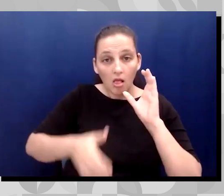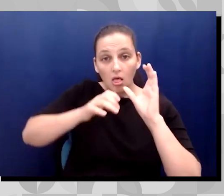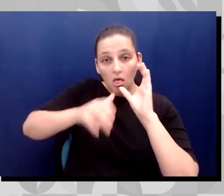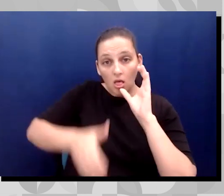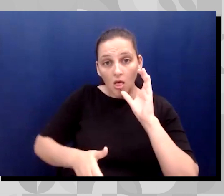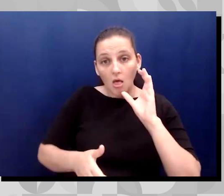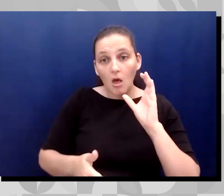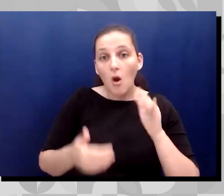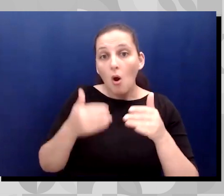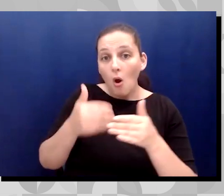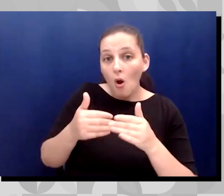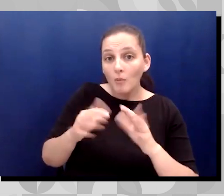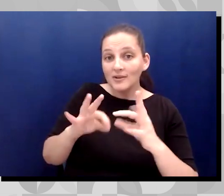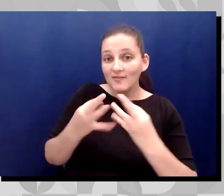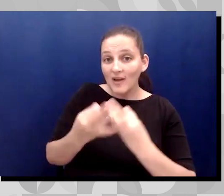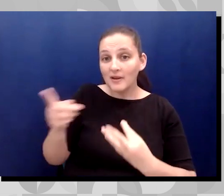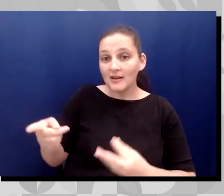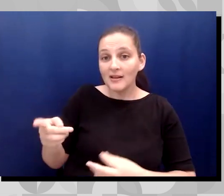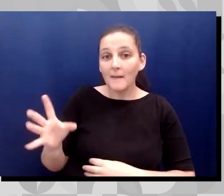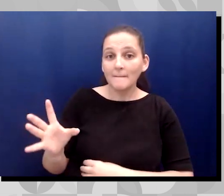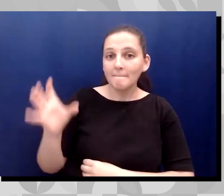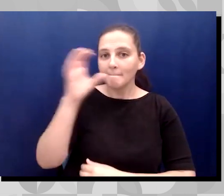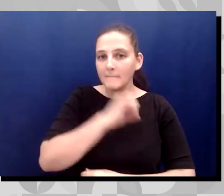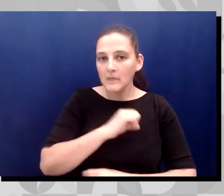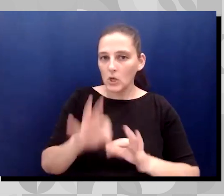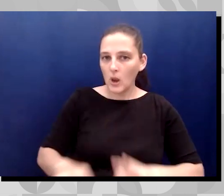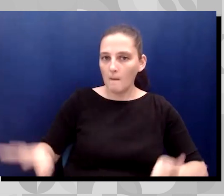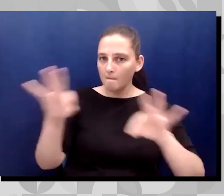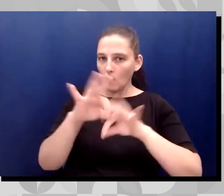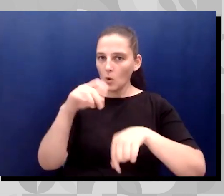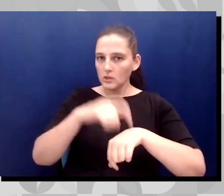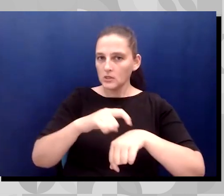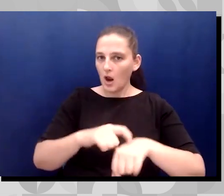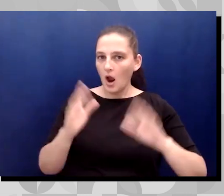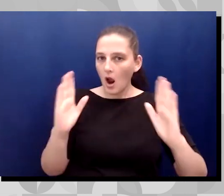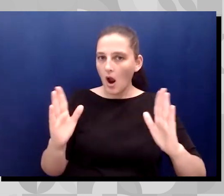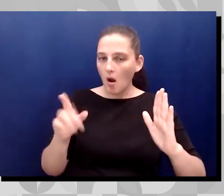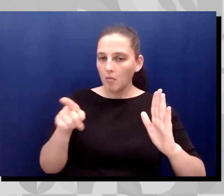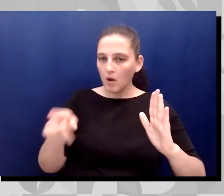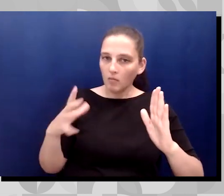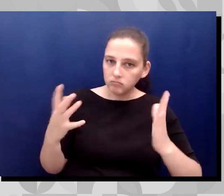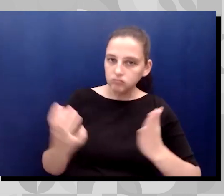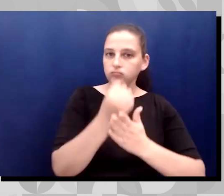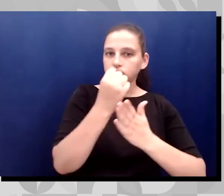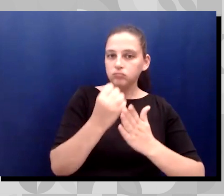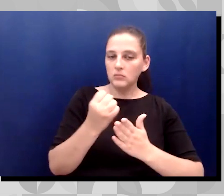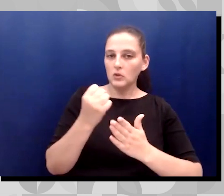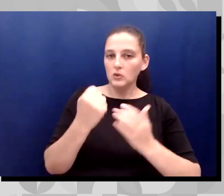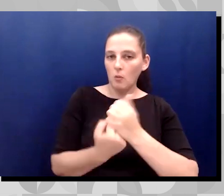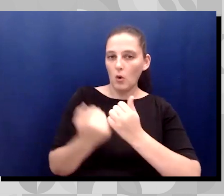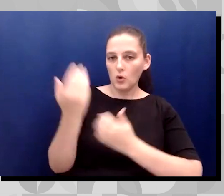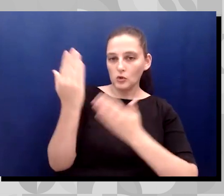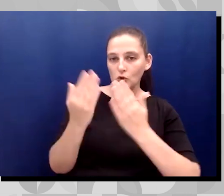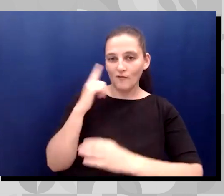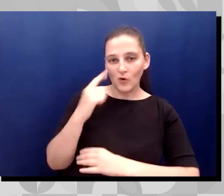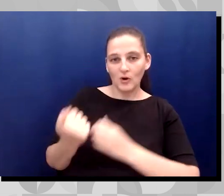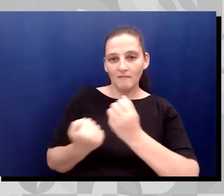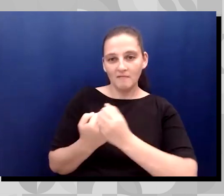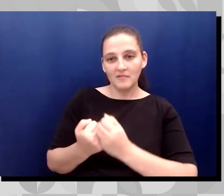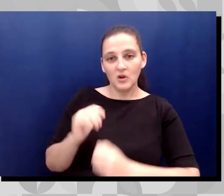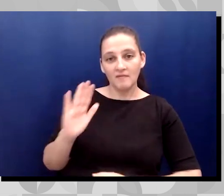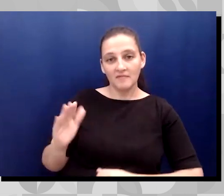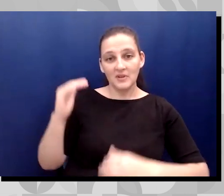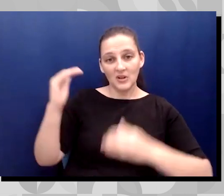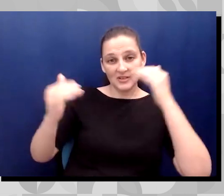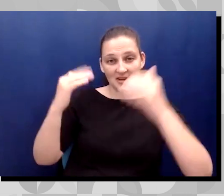priority window of time during which they could access support services for supporting their adult autistic child